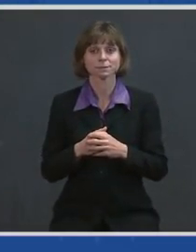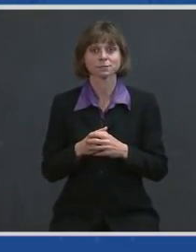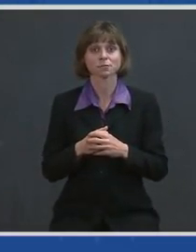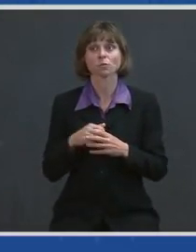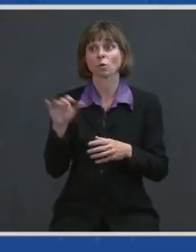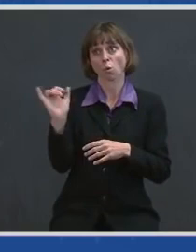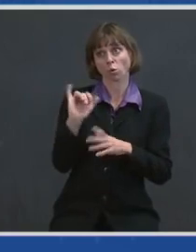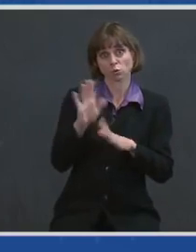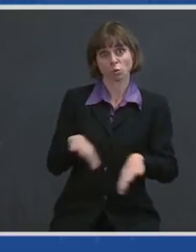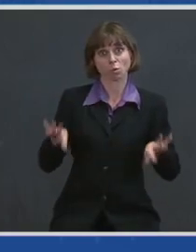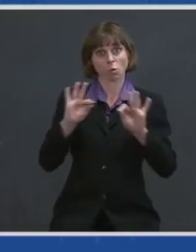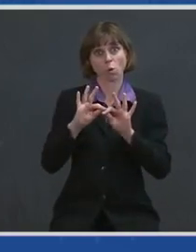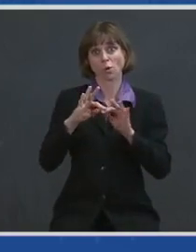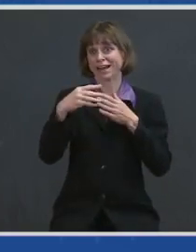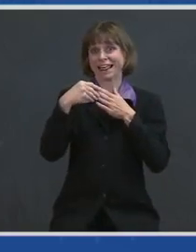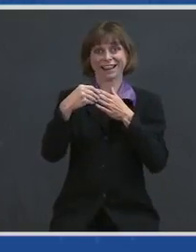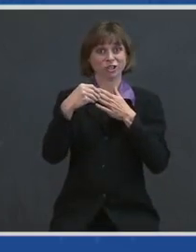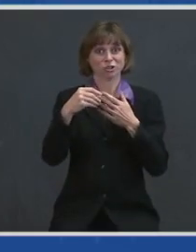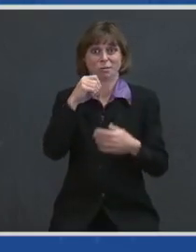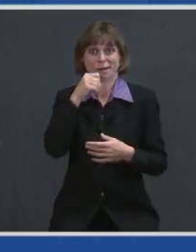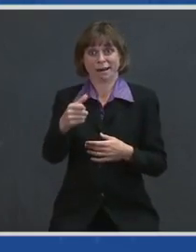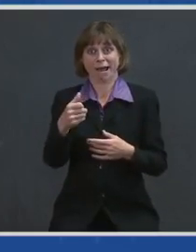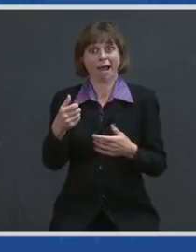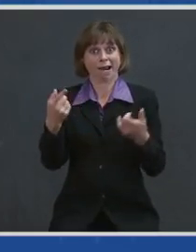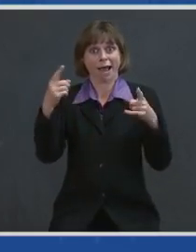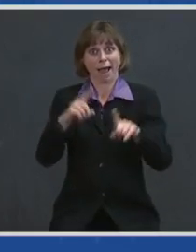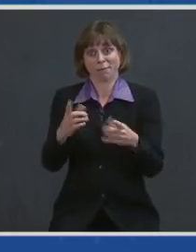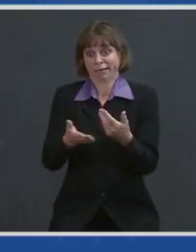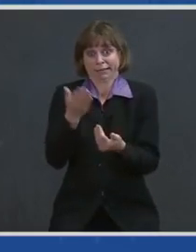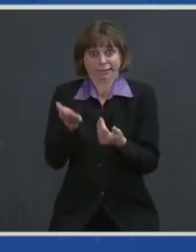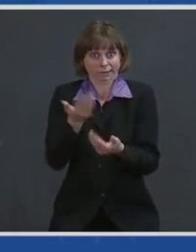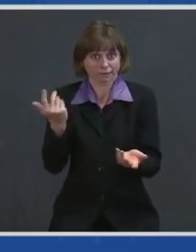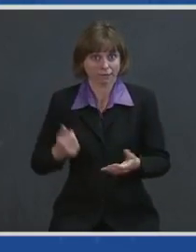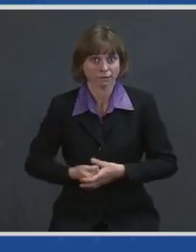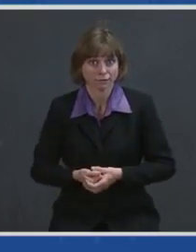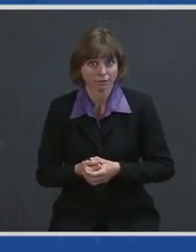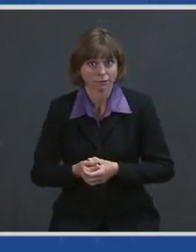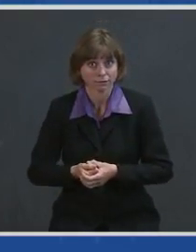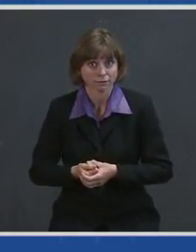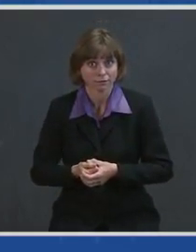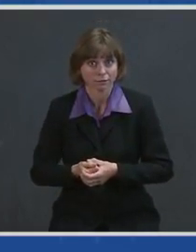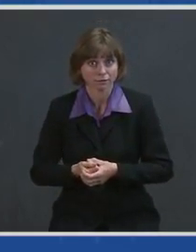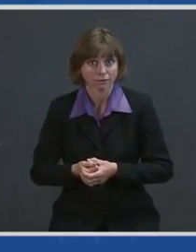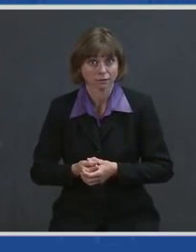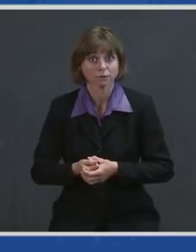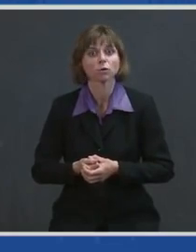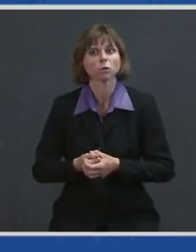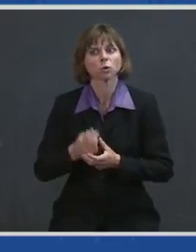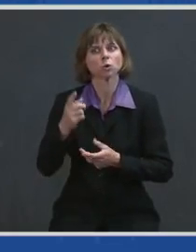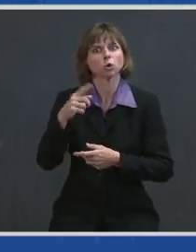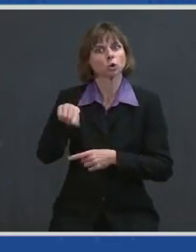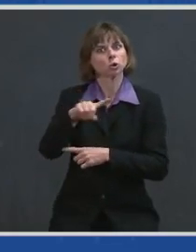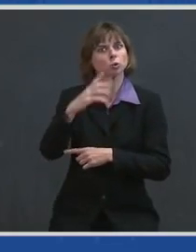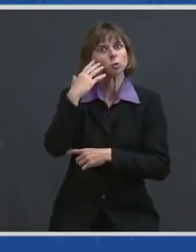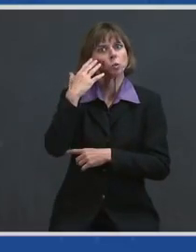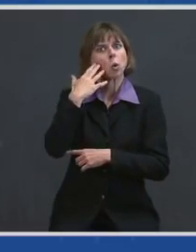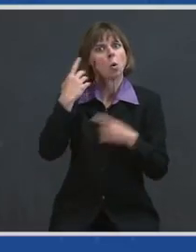that leadership doesn't come conveniently packaged. You know that it comes from lived experience,